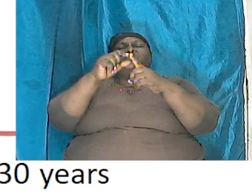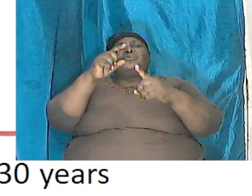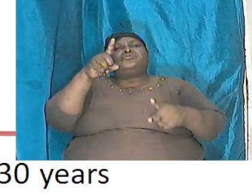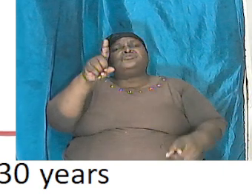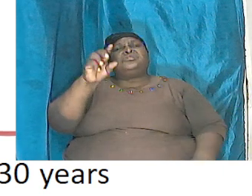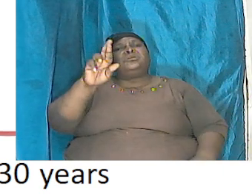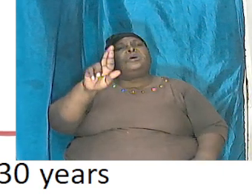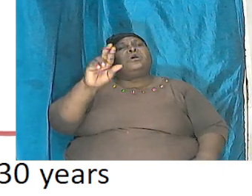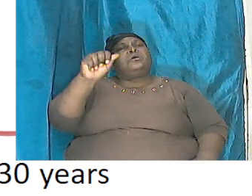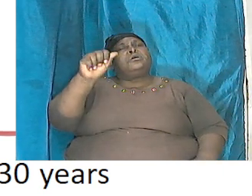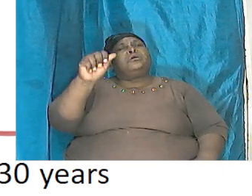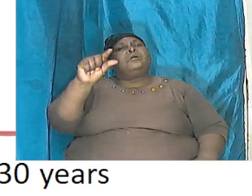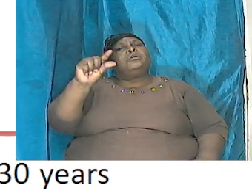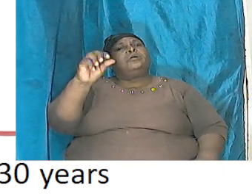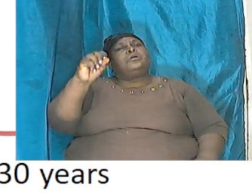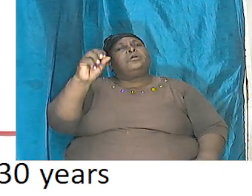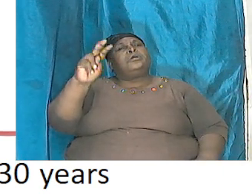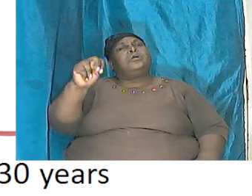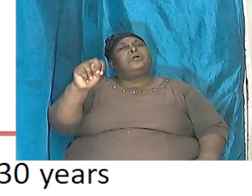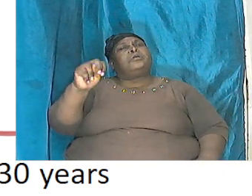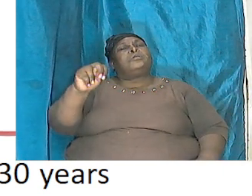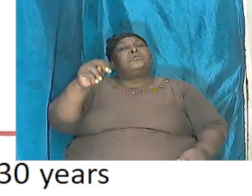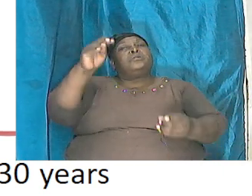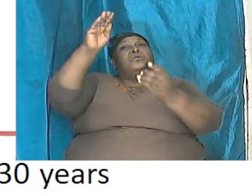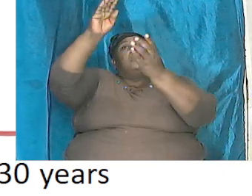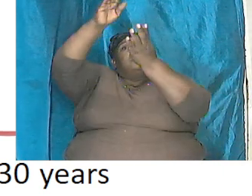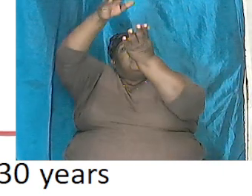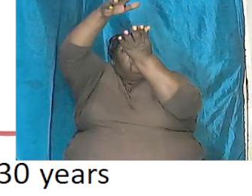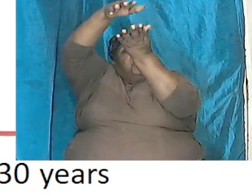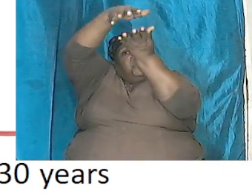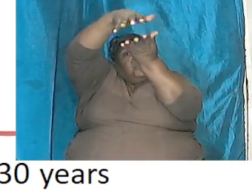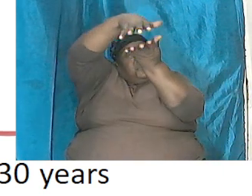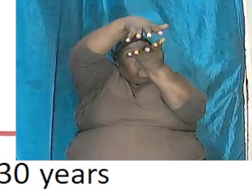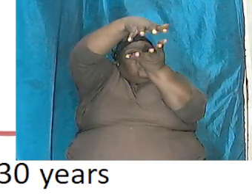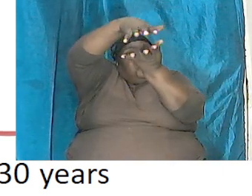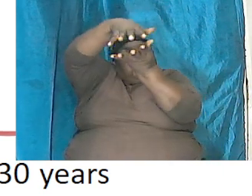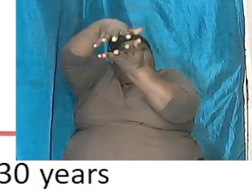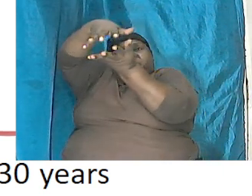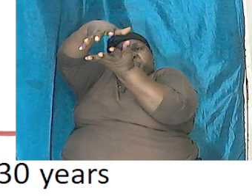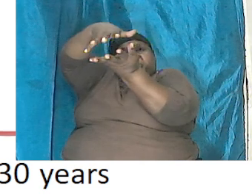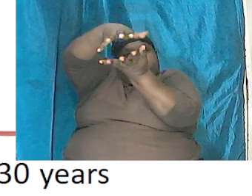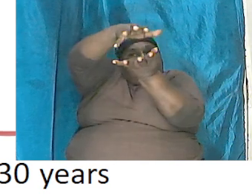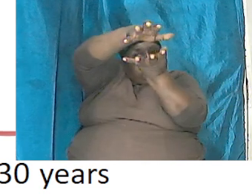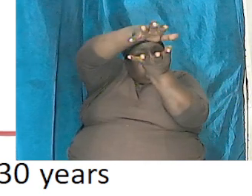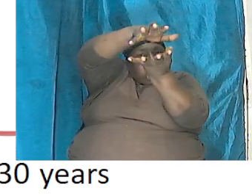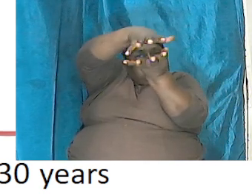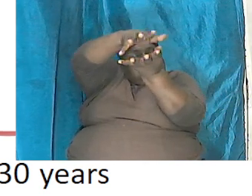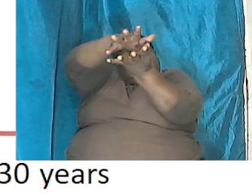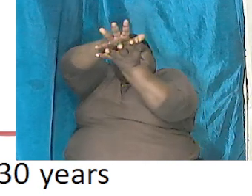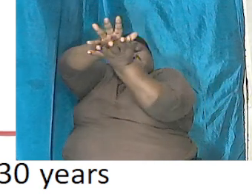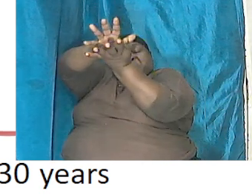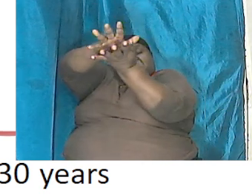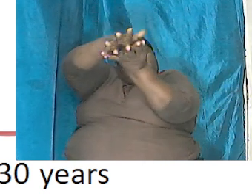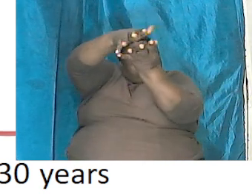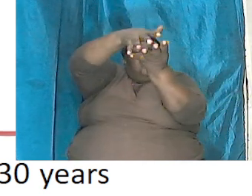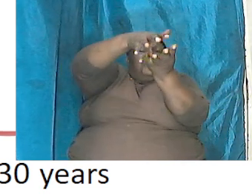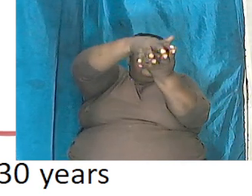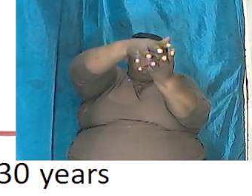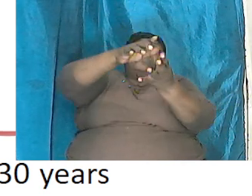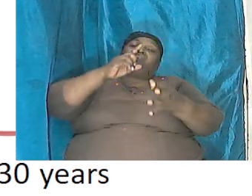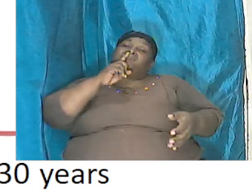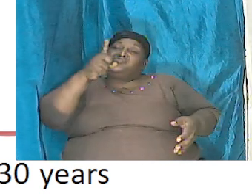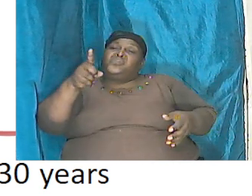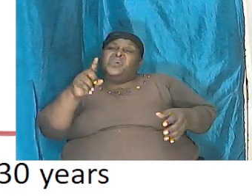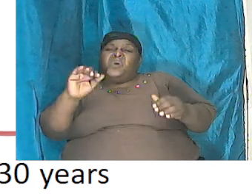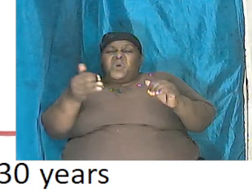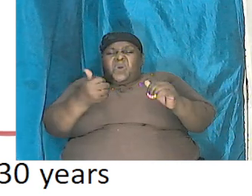Bible talks about dragons in different ways to kind of show how mammoth they were and how ferocious